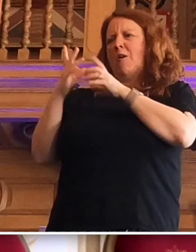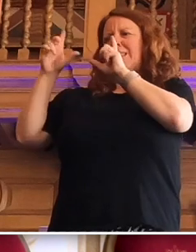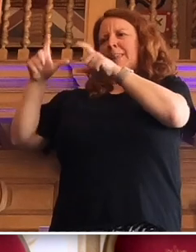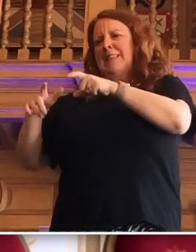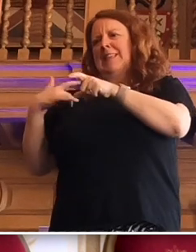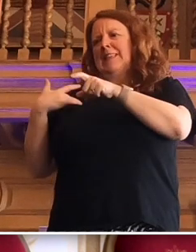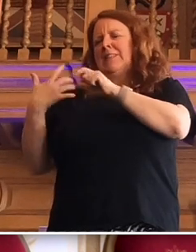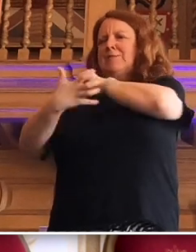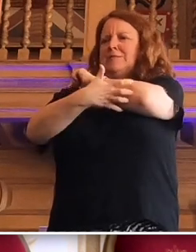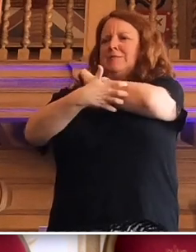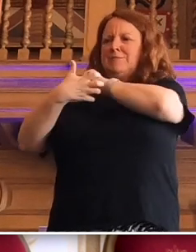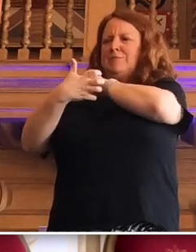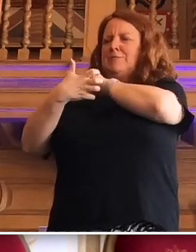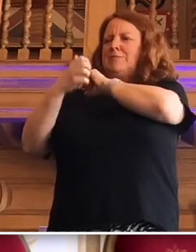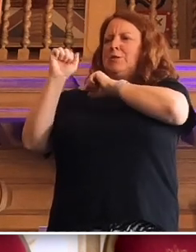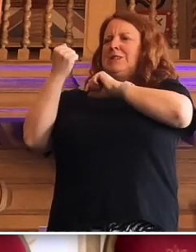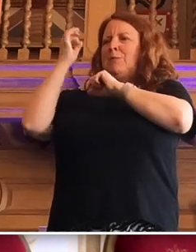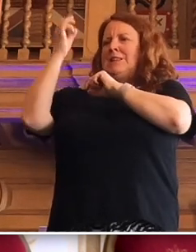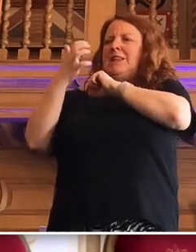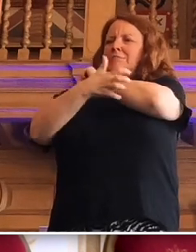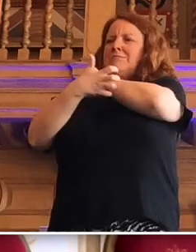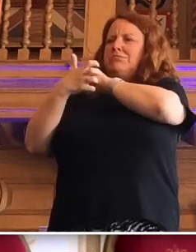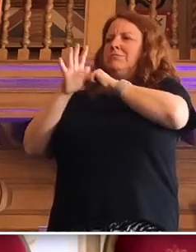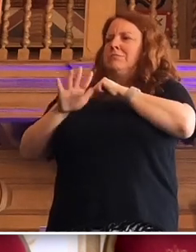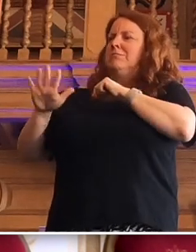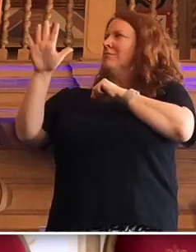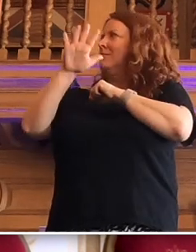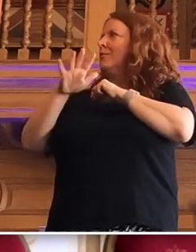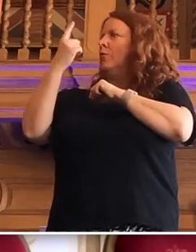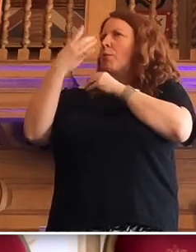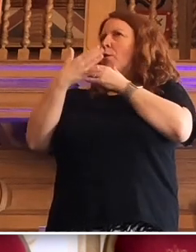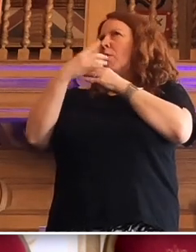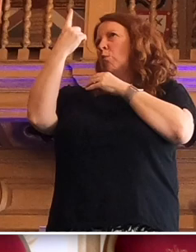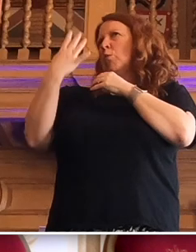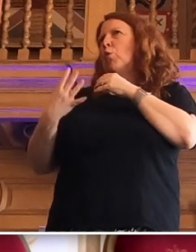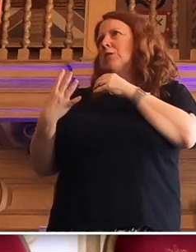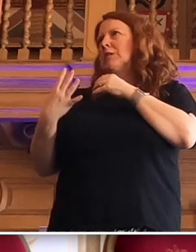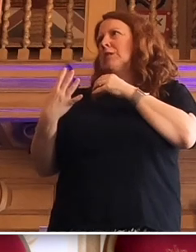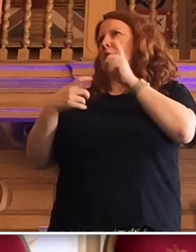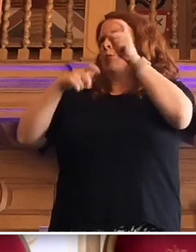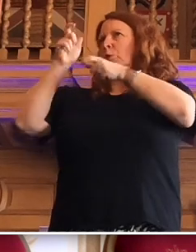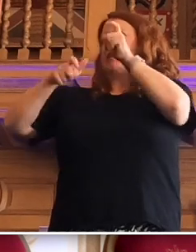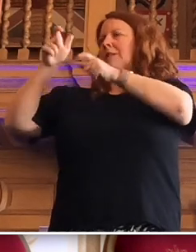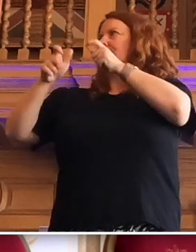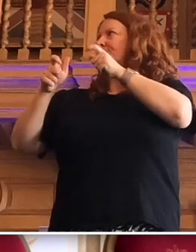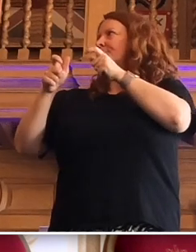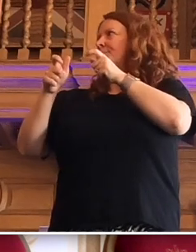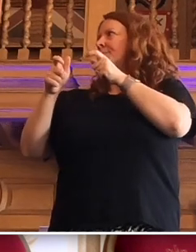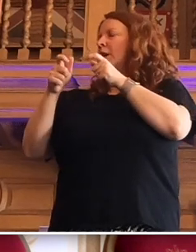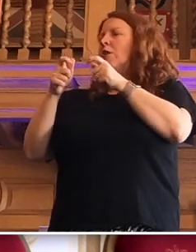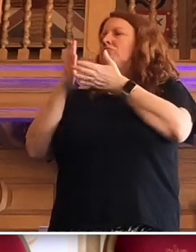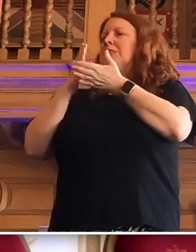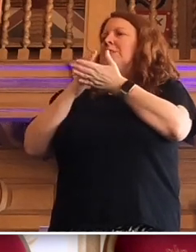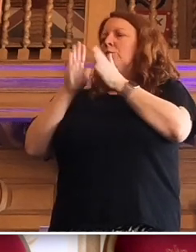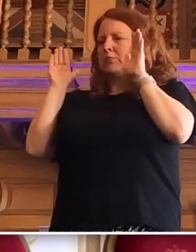most deprived 10% of areas, quarter or more, and it's tempting to focus